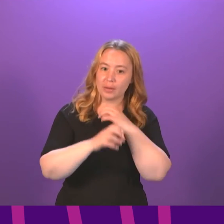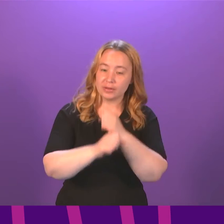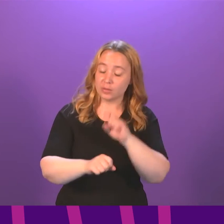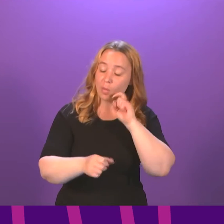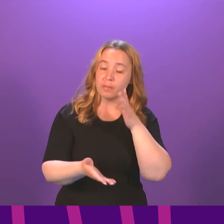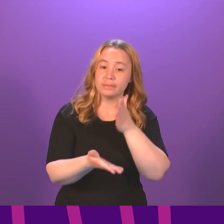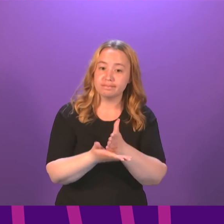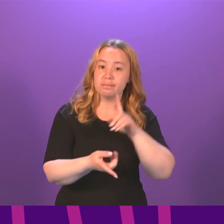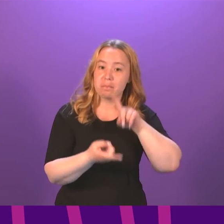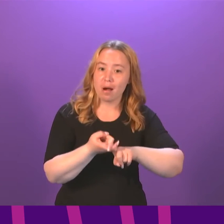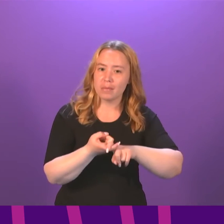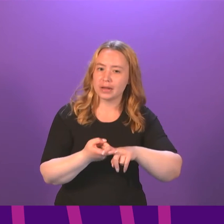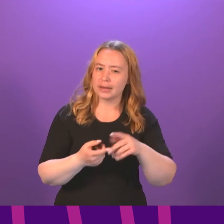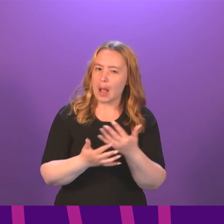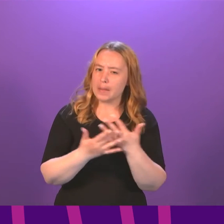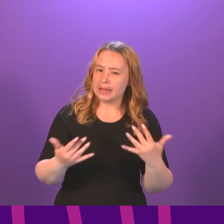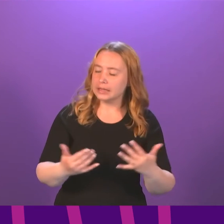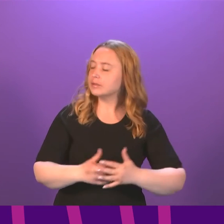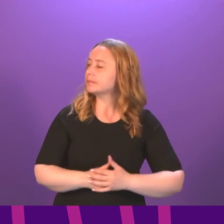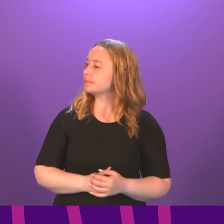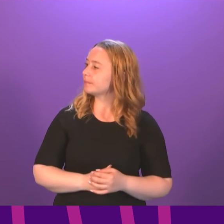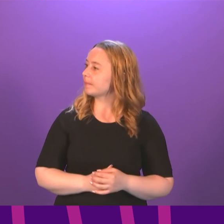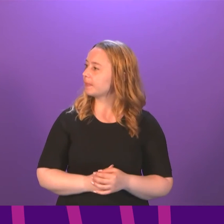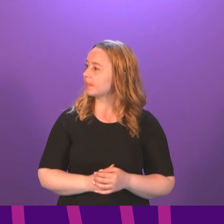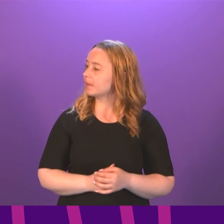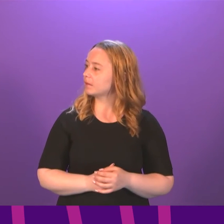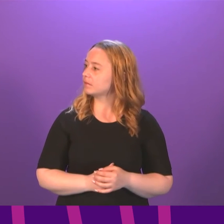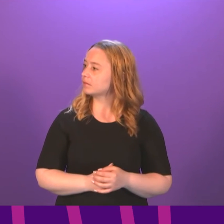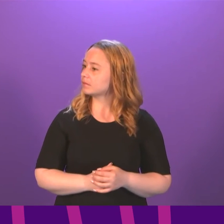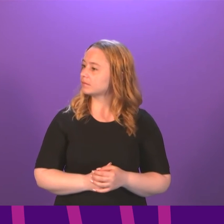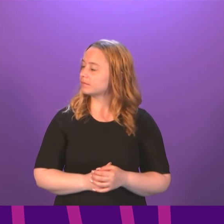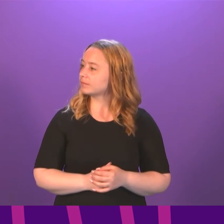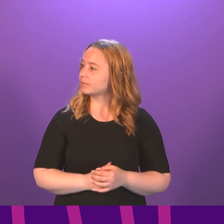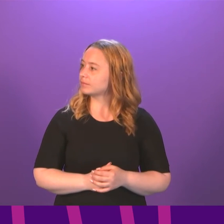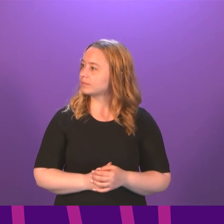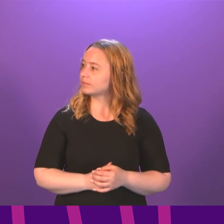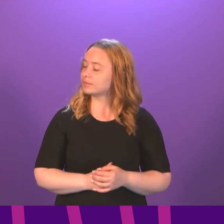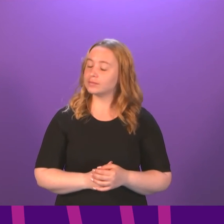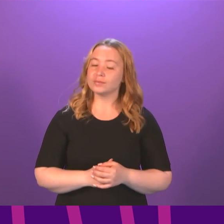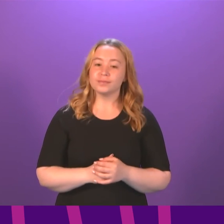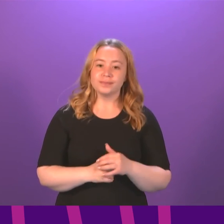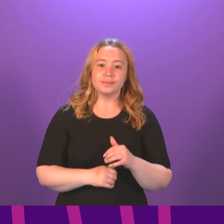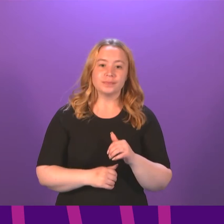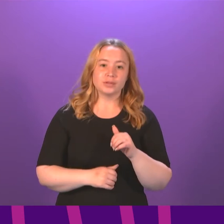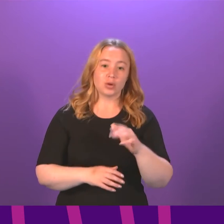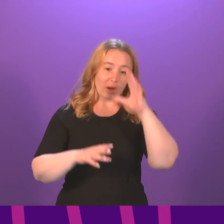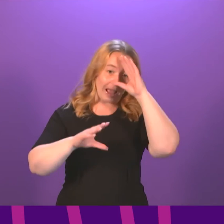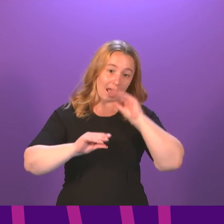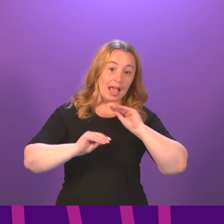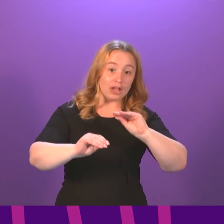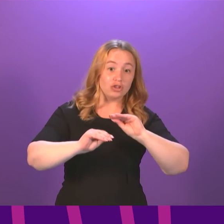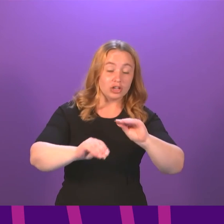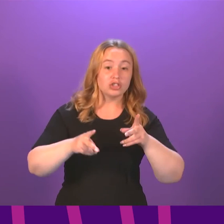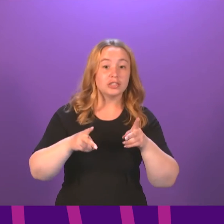contracts? First Minister. Well, can I say first of all, and this follows on all of our discussions so far today, that our education system